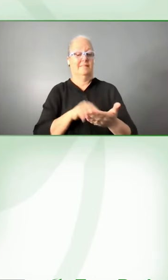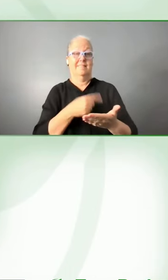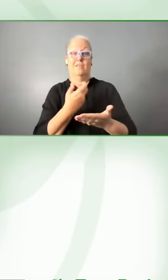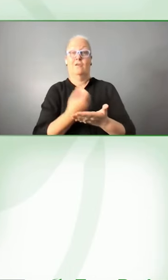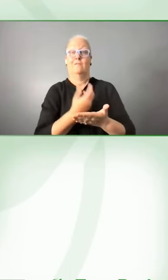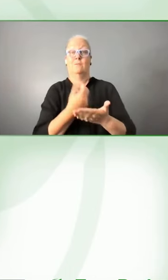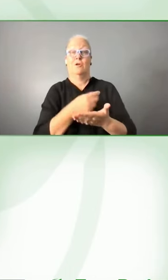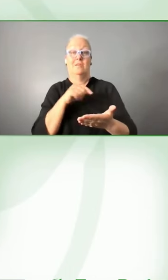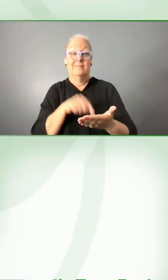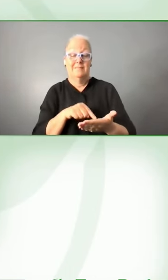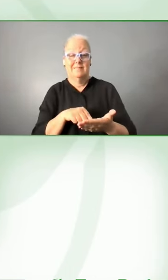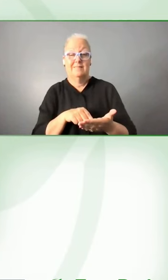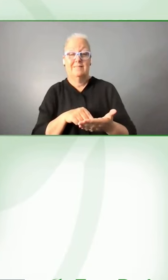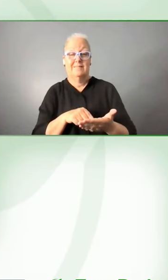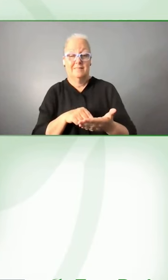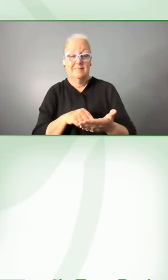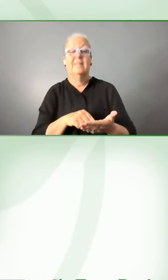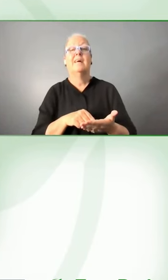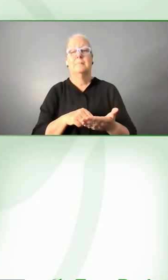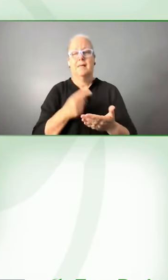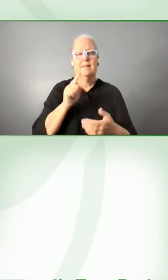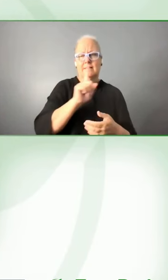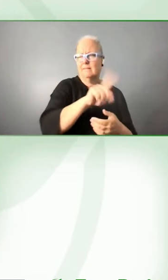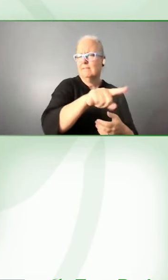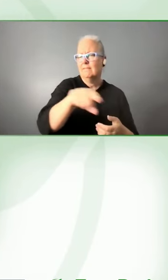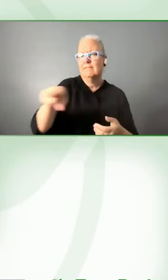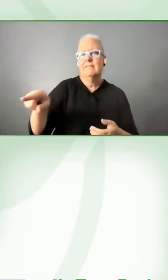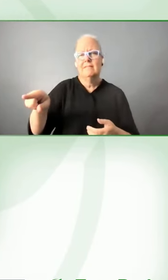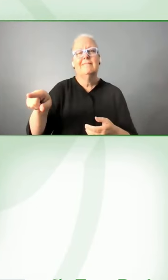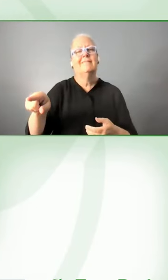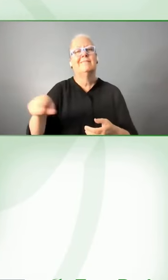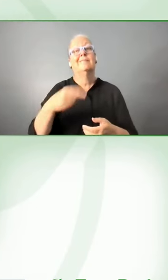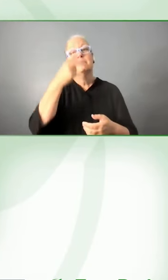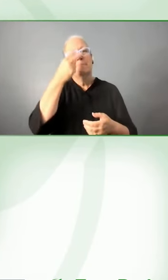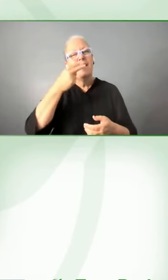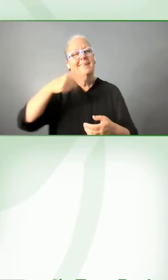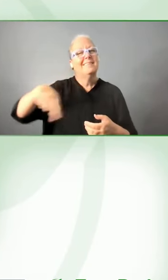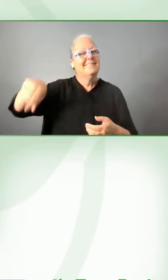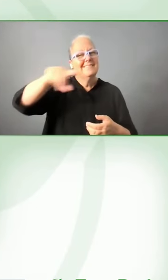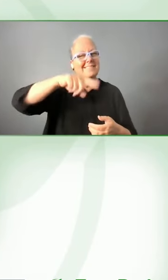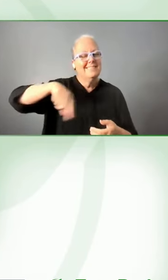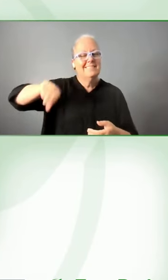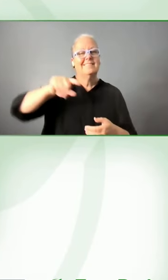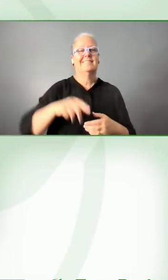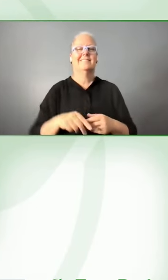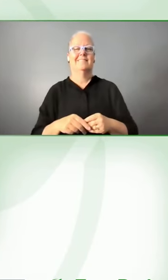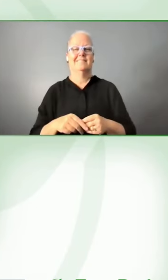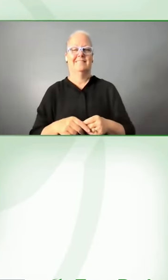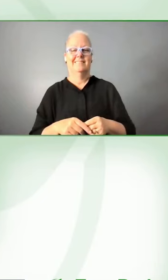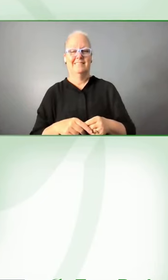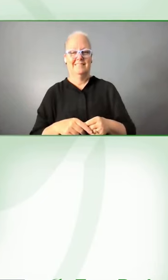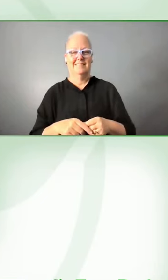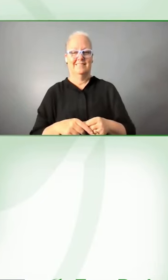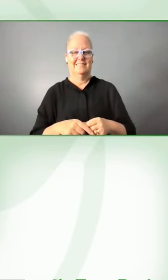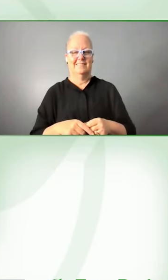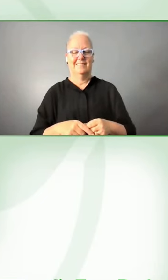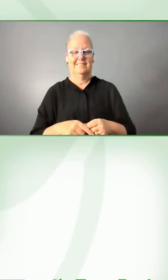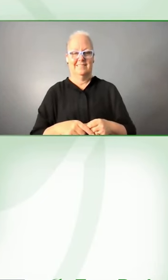jude at the front